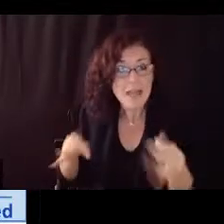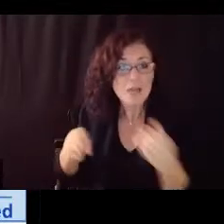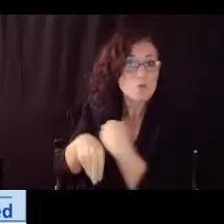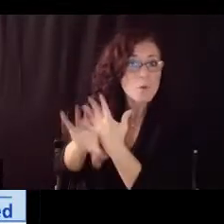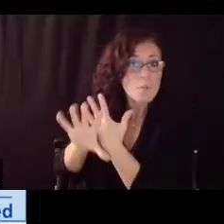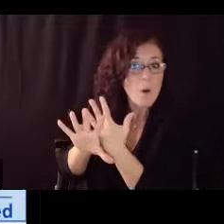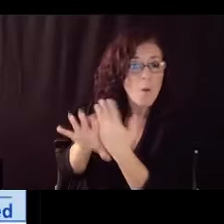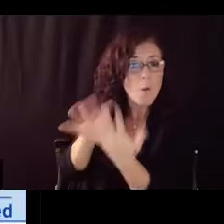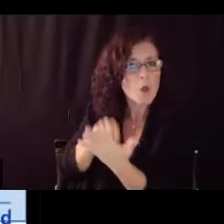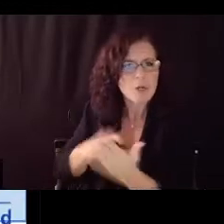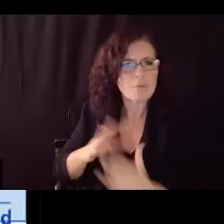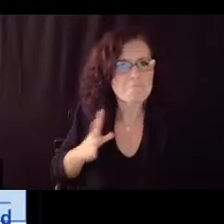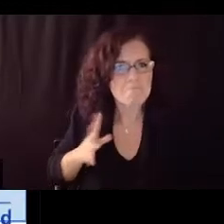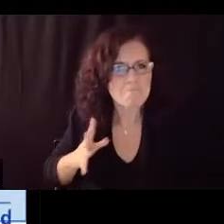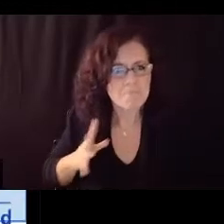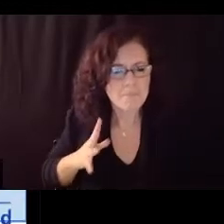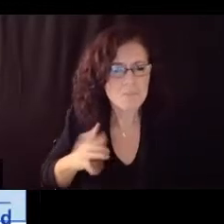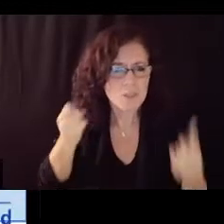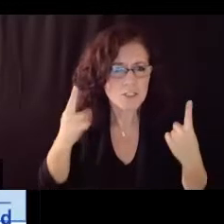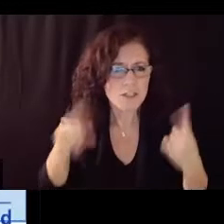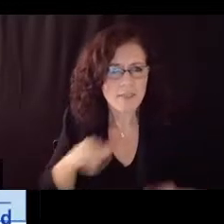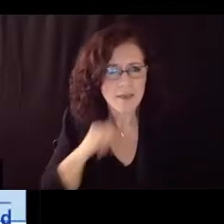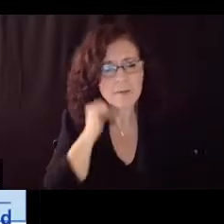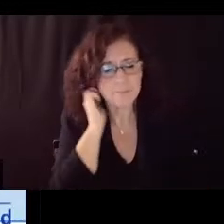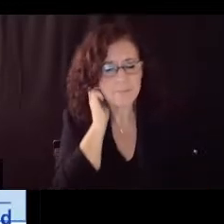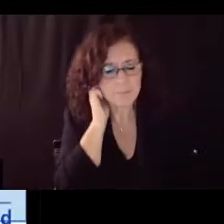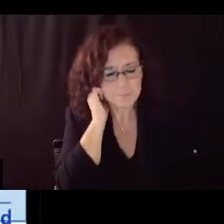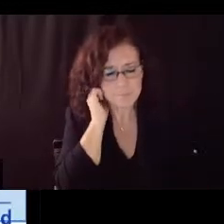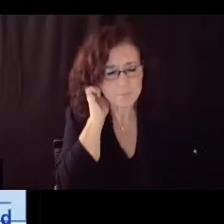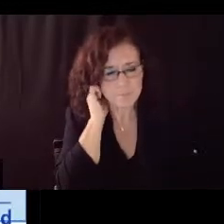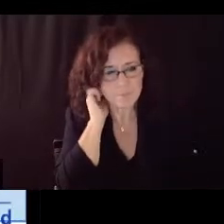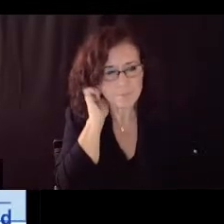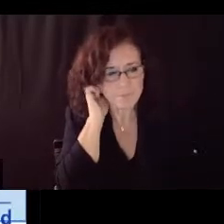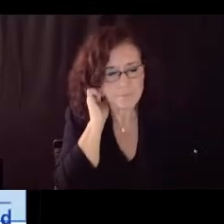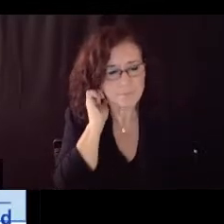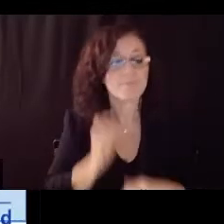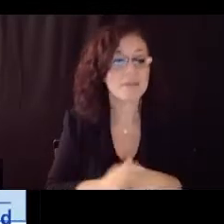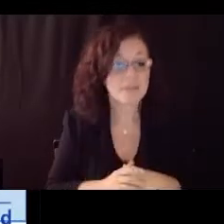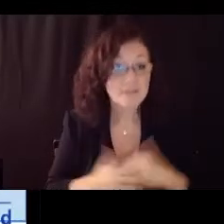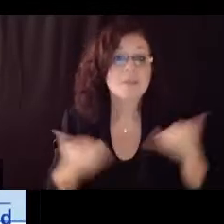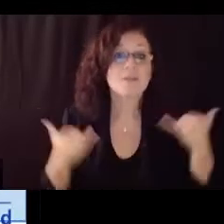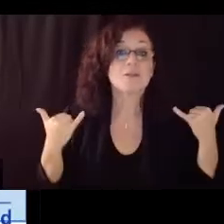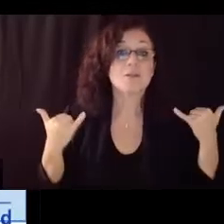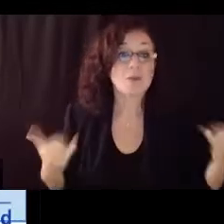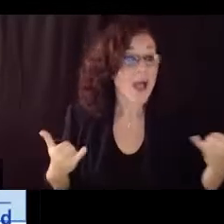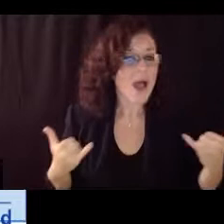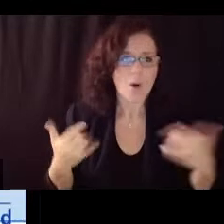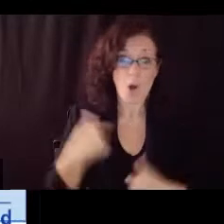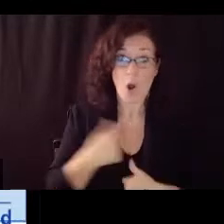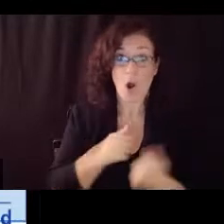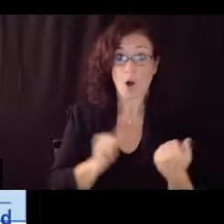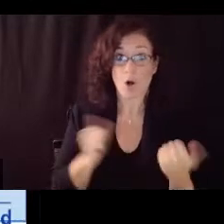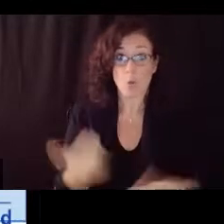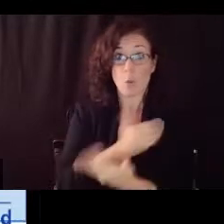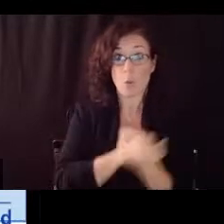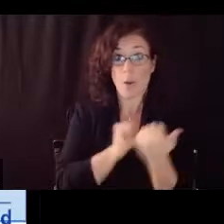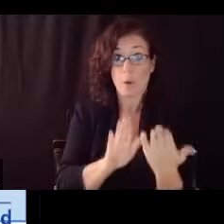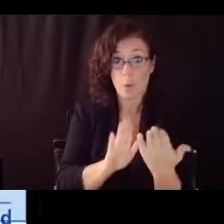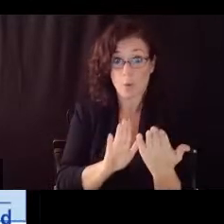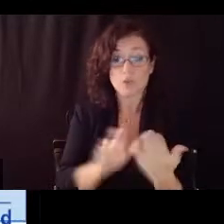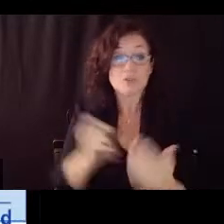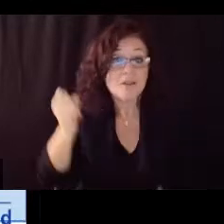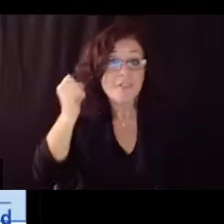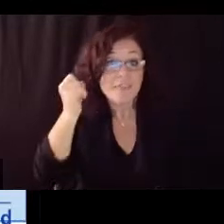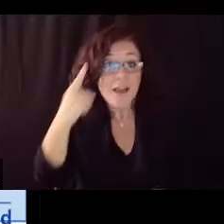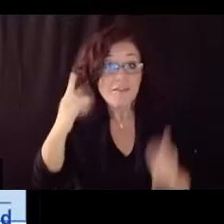next slide please so we're talking about a new approach and the governor described this